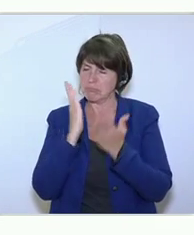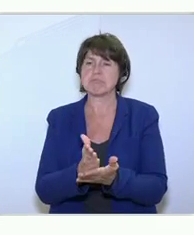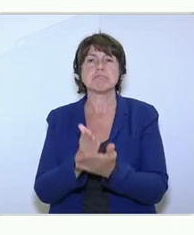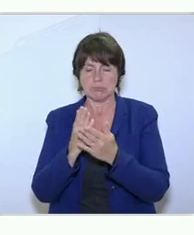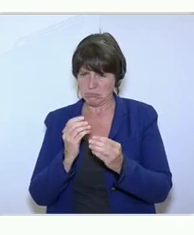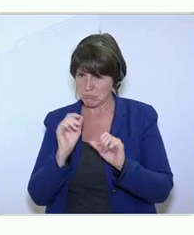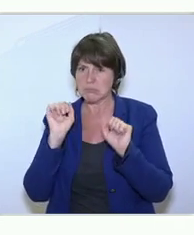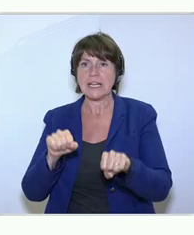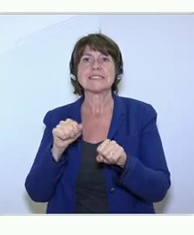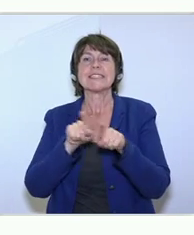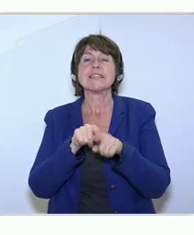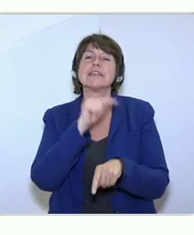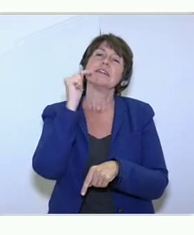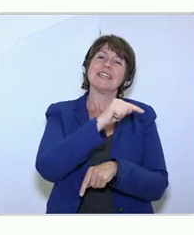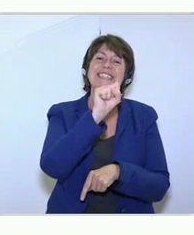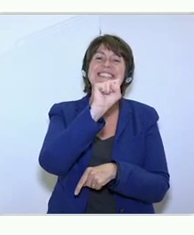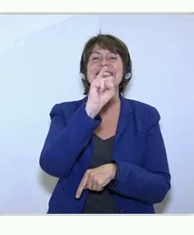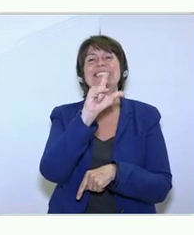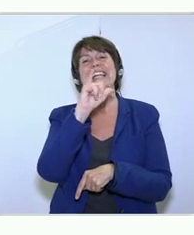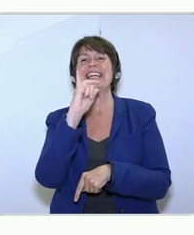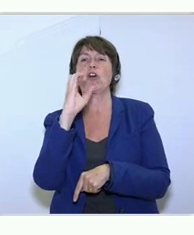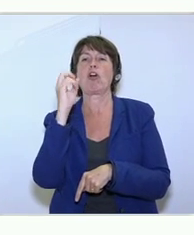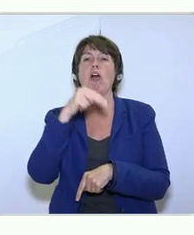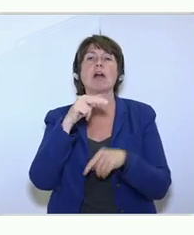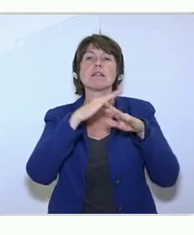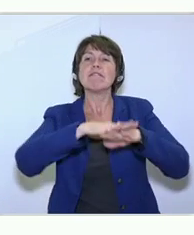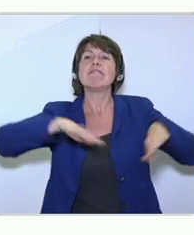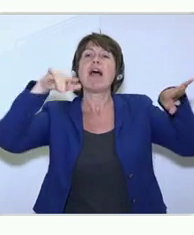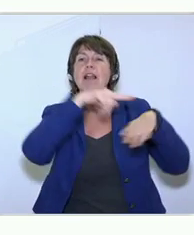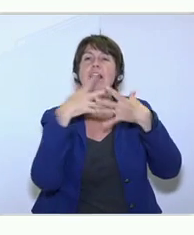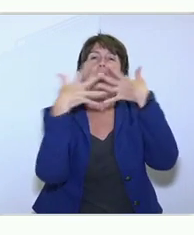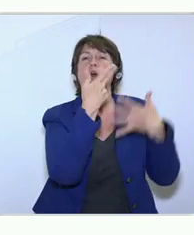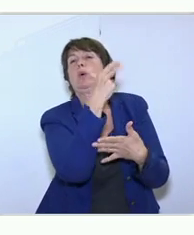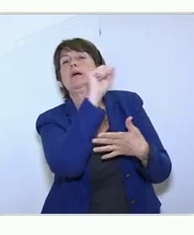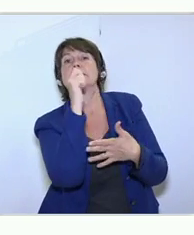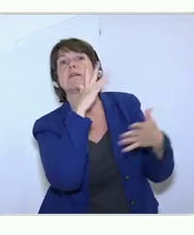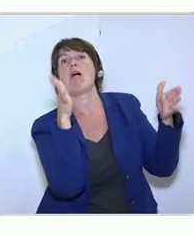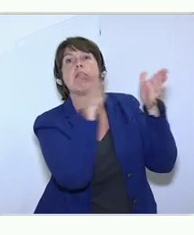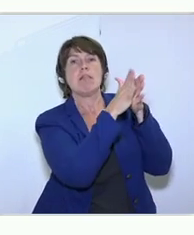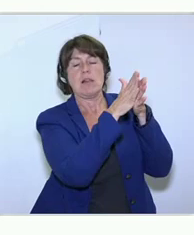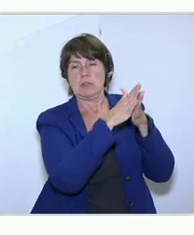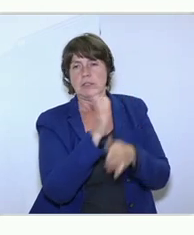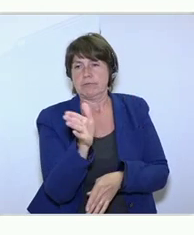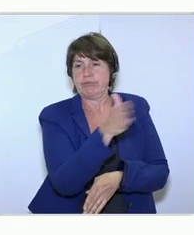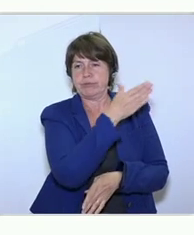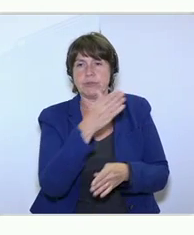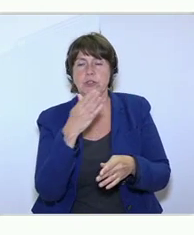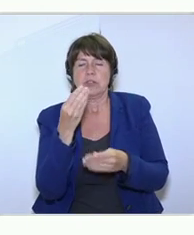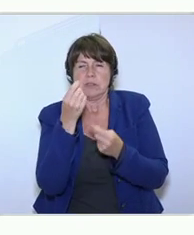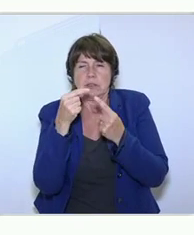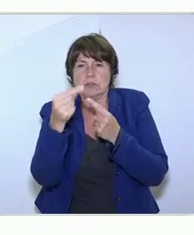or wherever. Silicon Valley is Silicon Valley. And I think it will be a very long time before anyone replaces that. But every